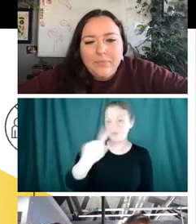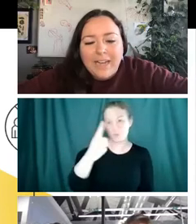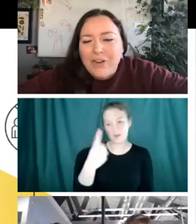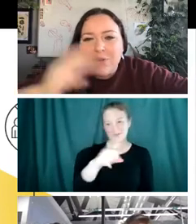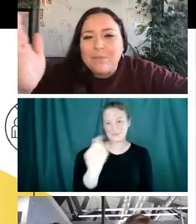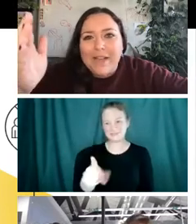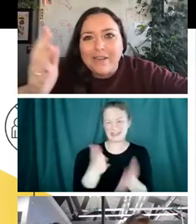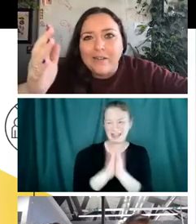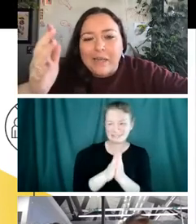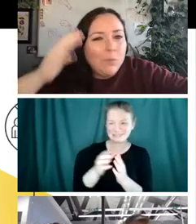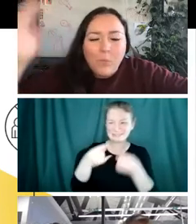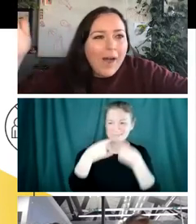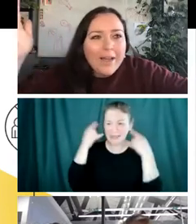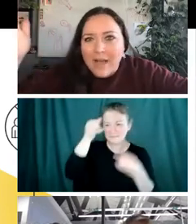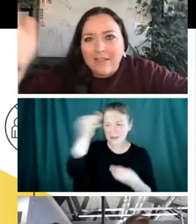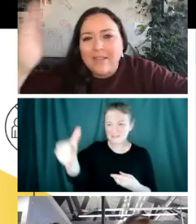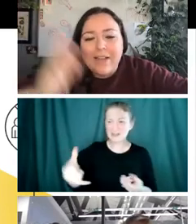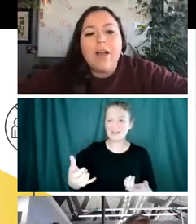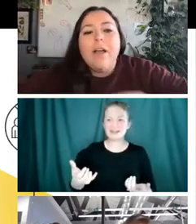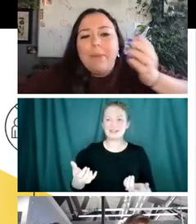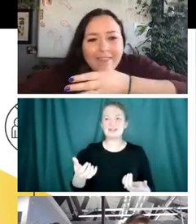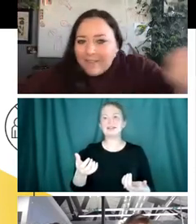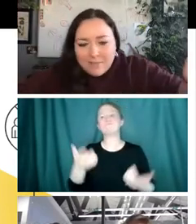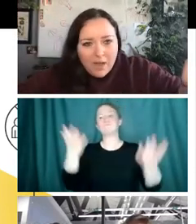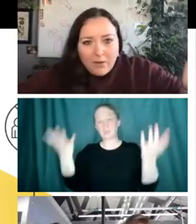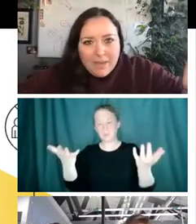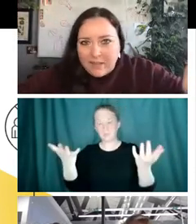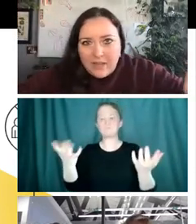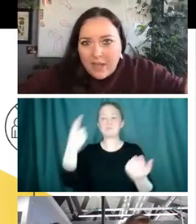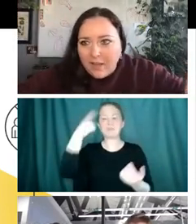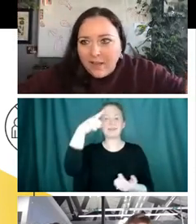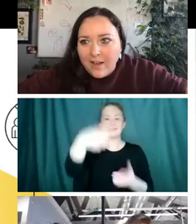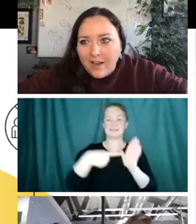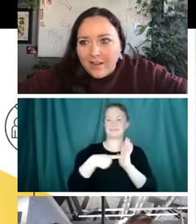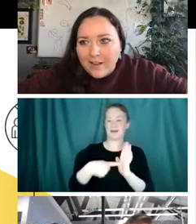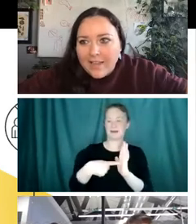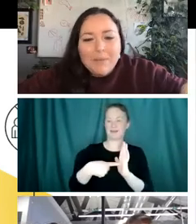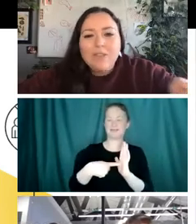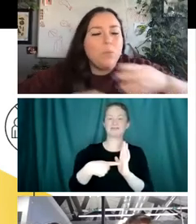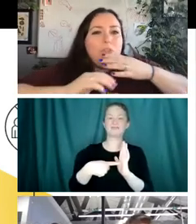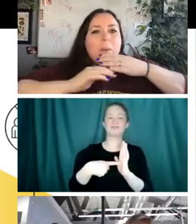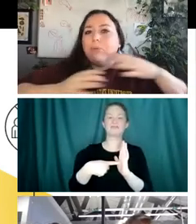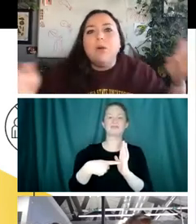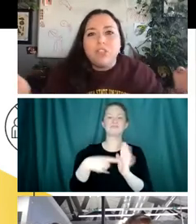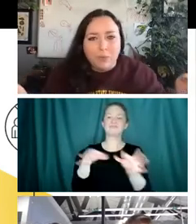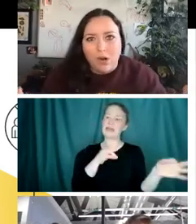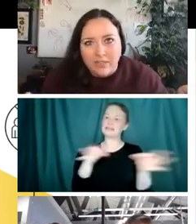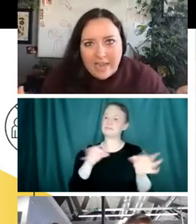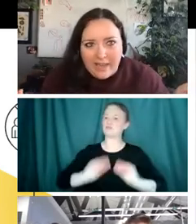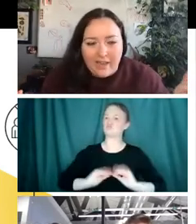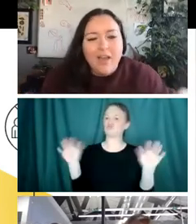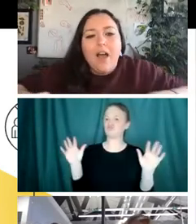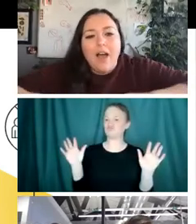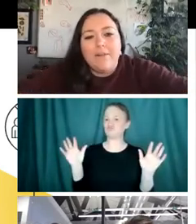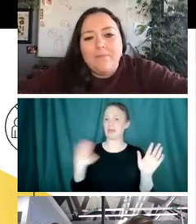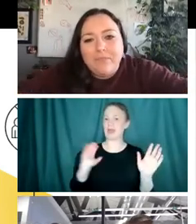I tried to explain like why masks, et cetera. But I think this model basically, uh, explains the approach that we're all